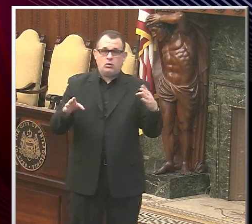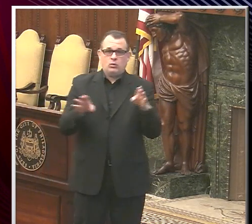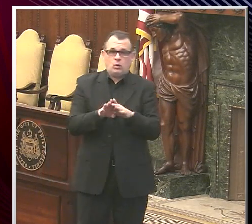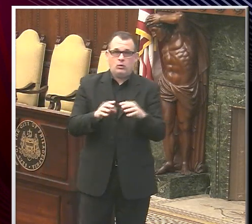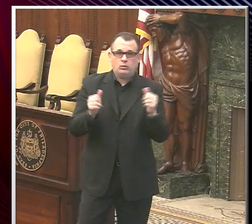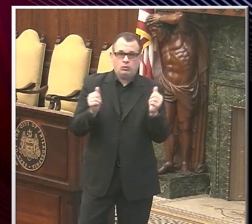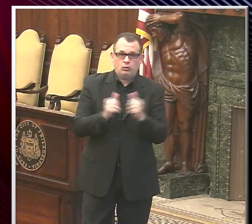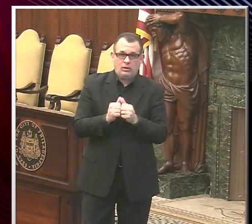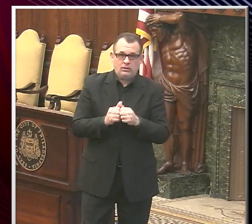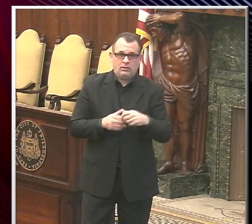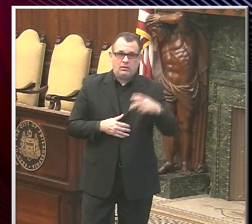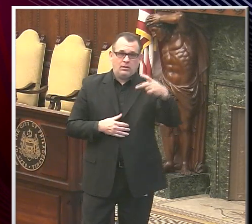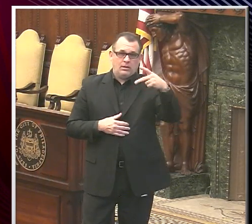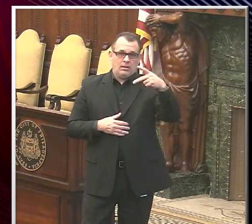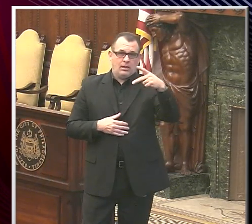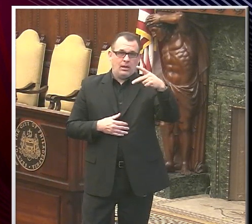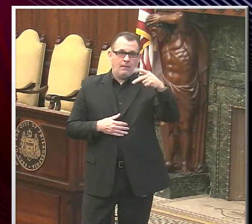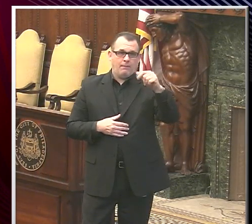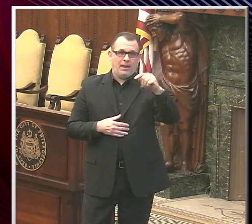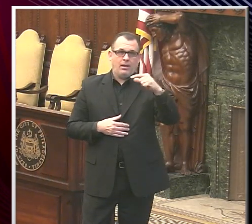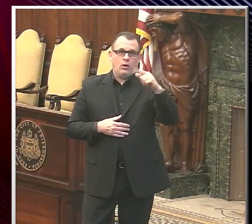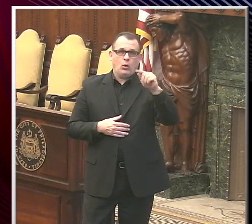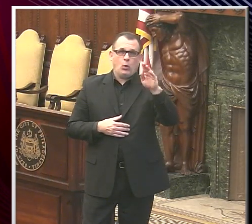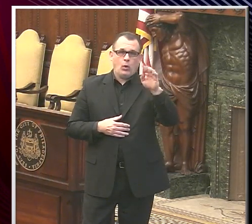today with Pat Loeb of KYW.